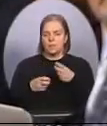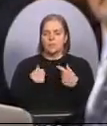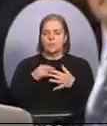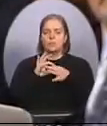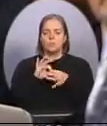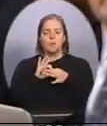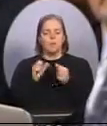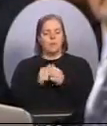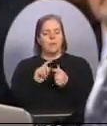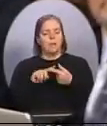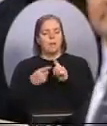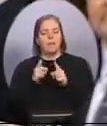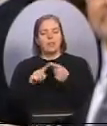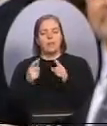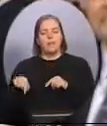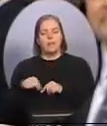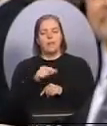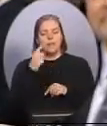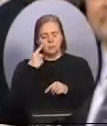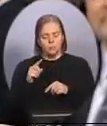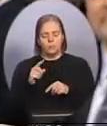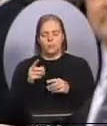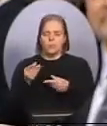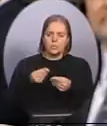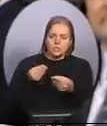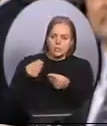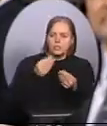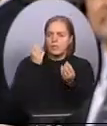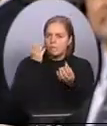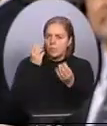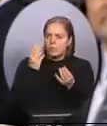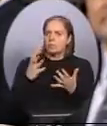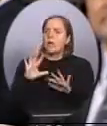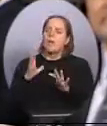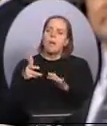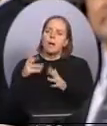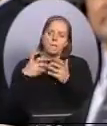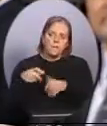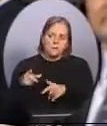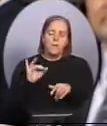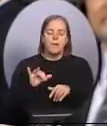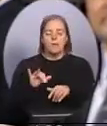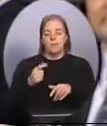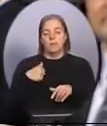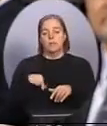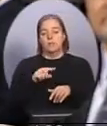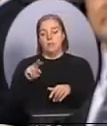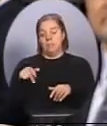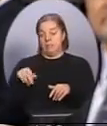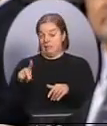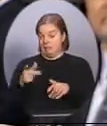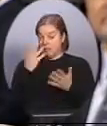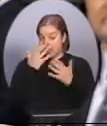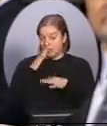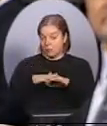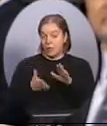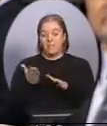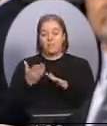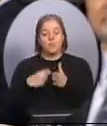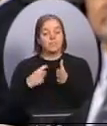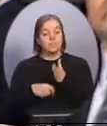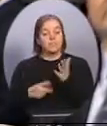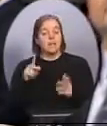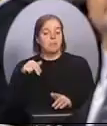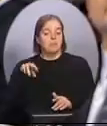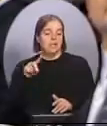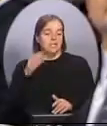best practices. Mr. Speaker, if the NDP is so concerned with tax evasion, perhaps it's an issue the NDP leader could have raised during his trip to the United